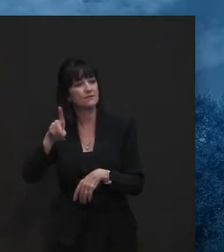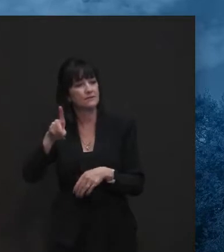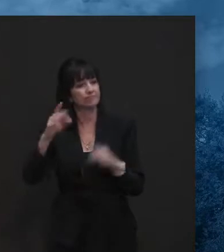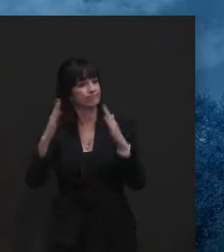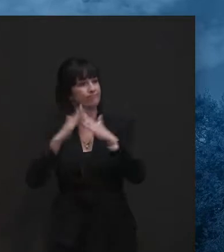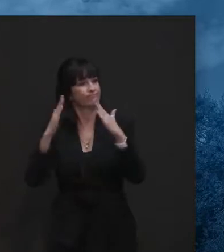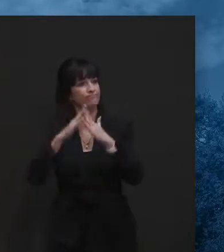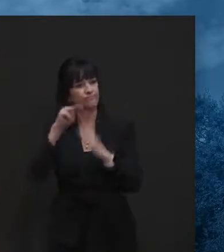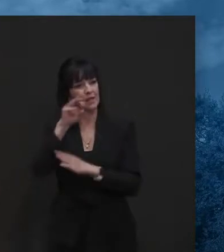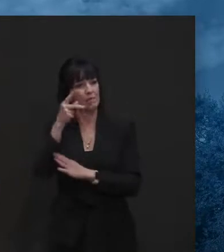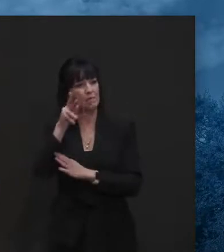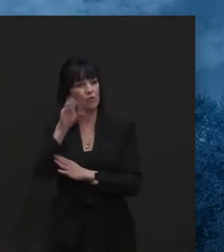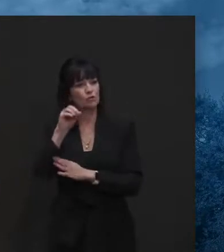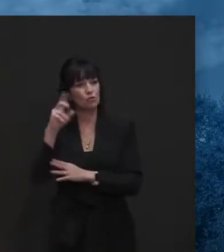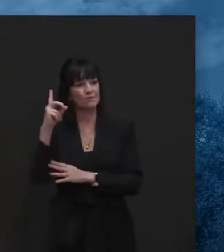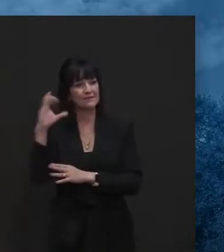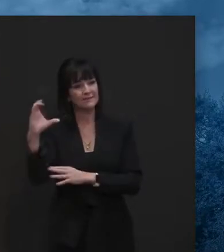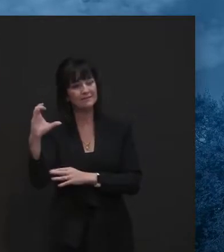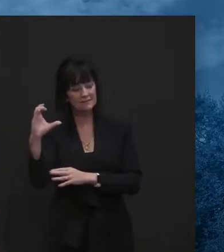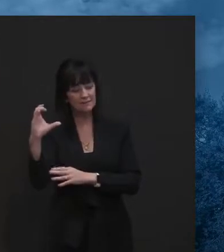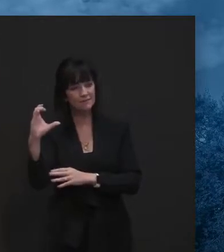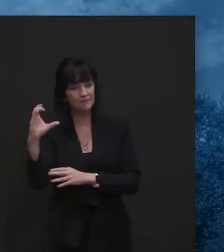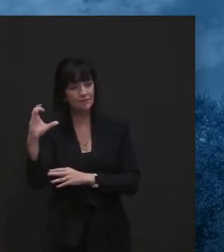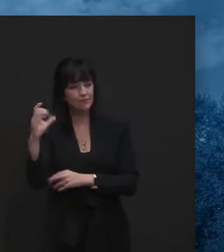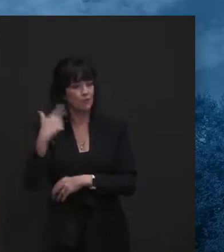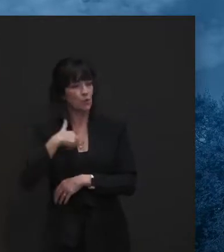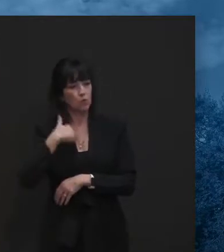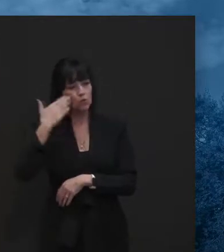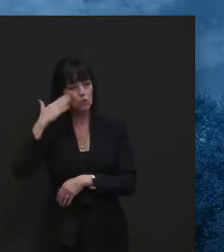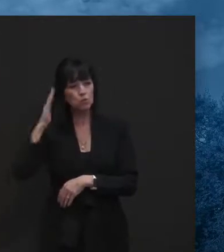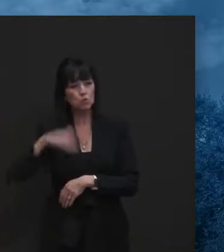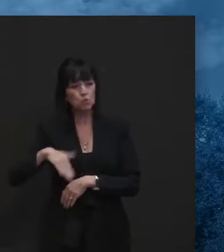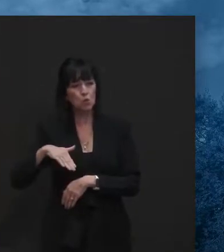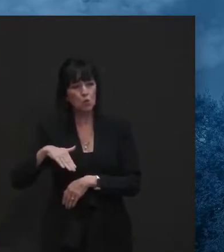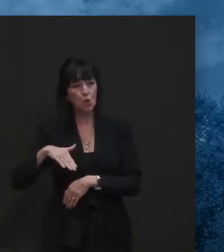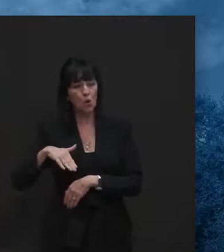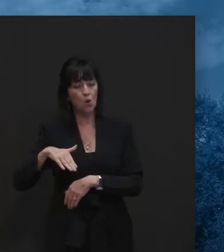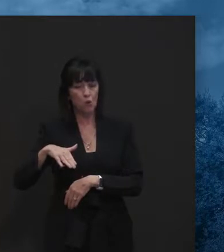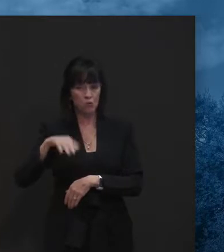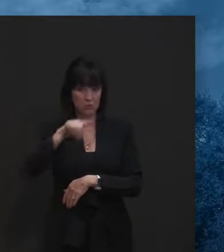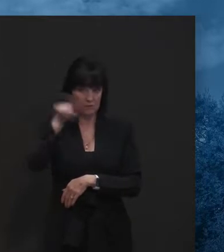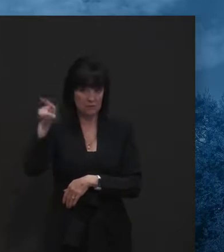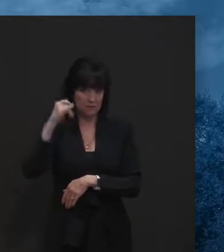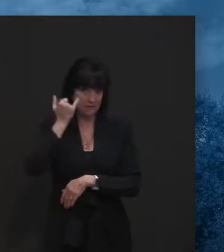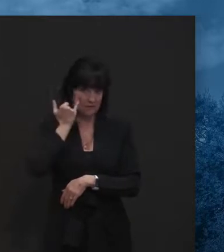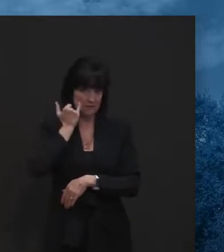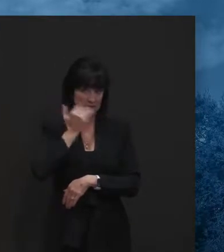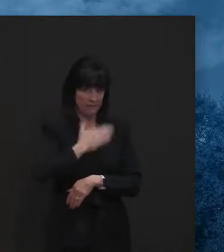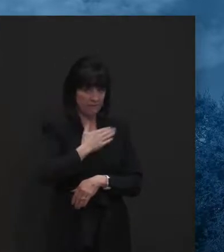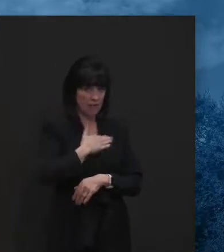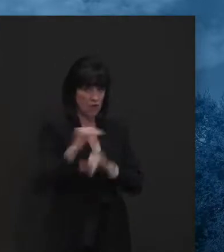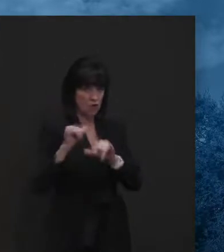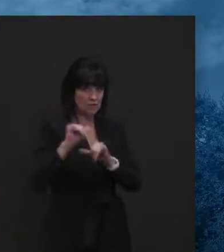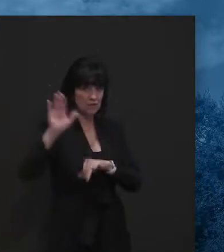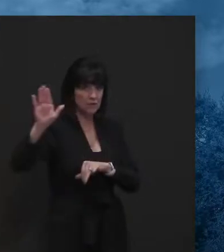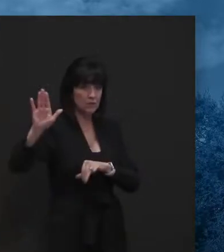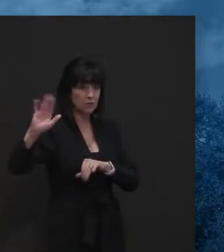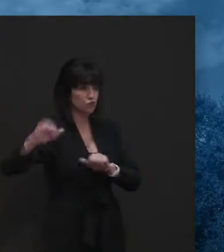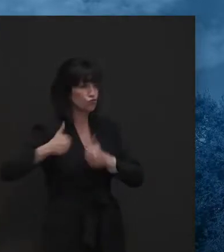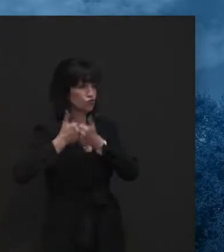we knew that, uh, that was going to be challenging for us as well, because we have so many people that go